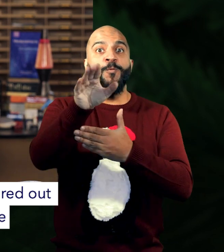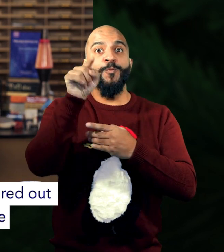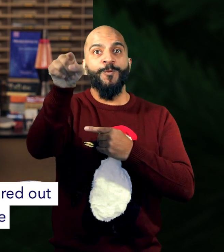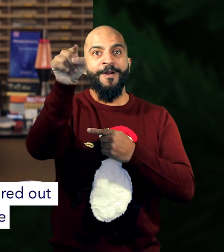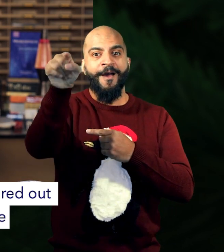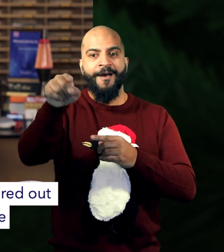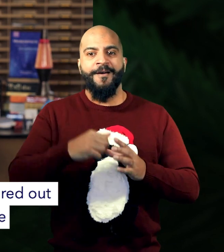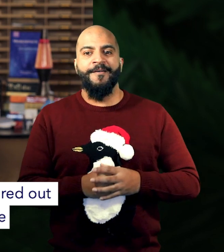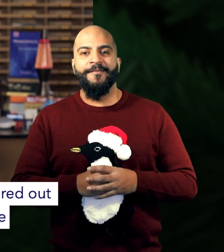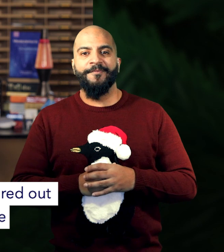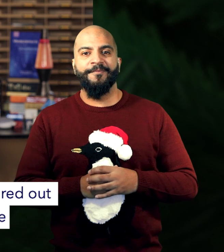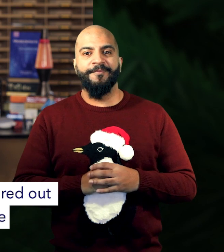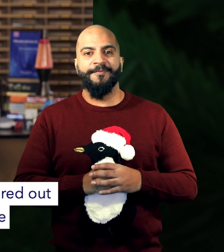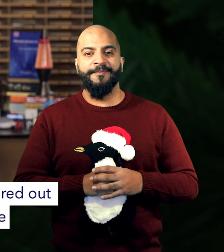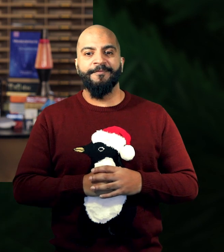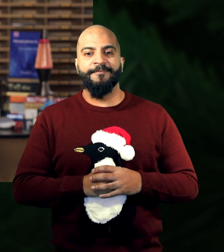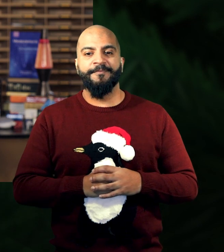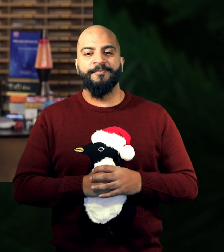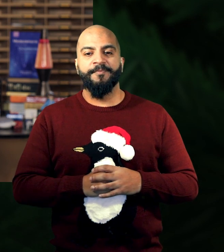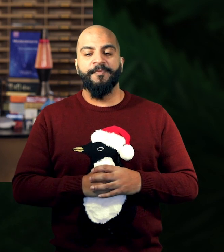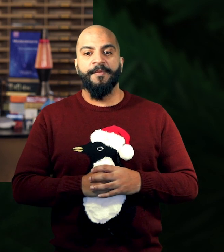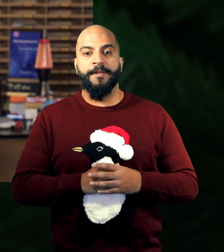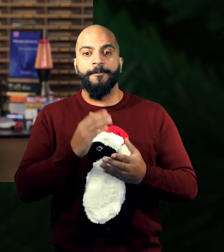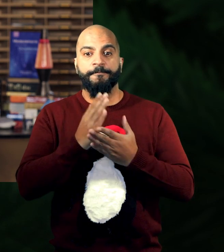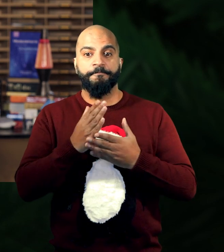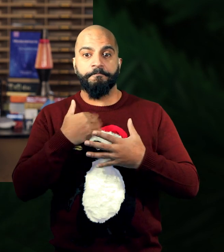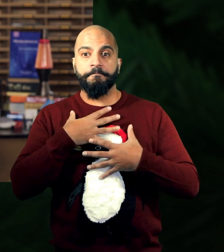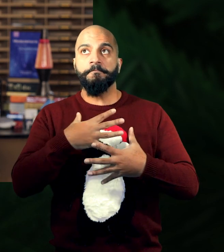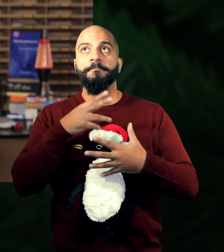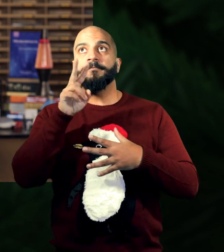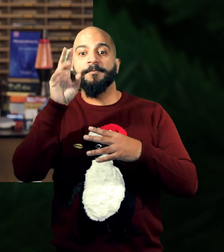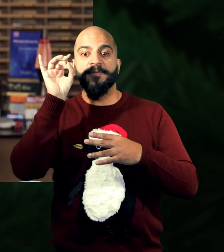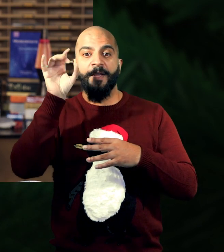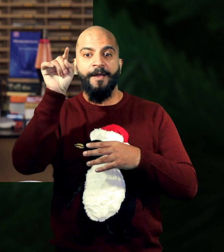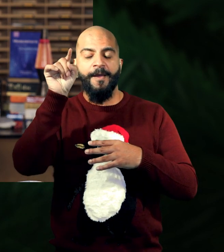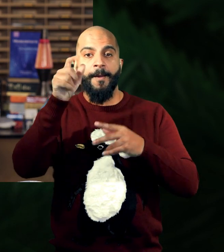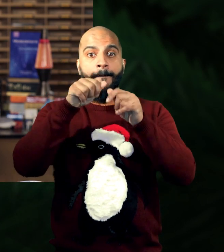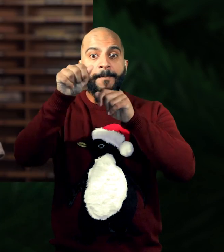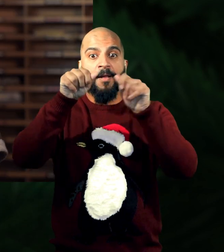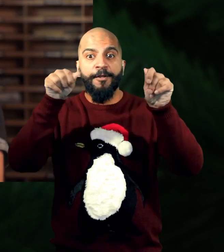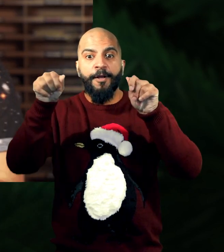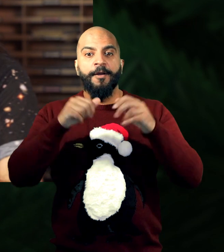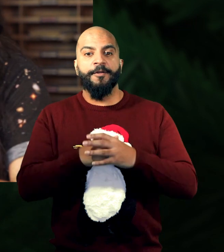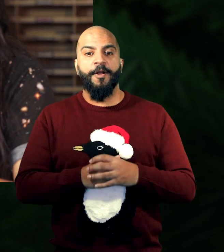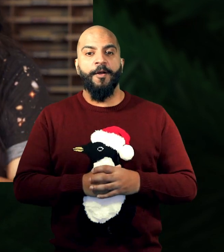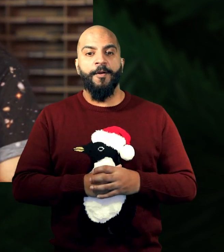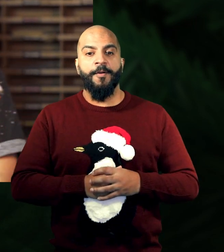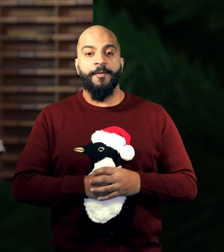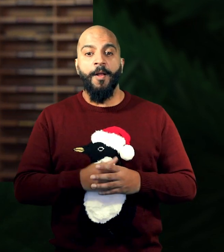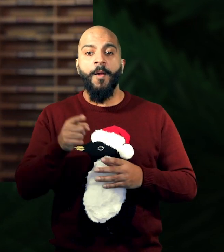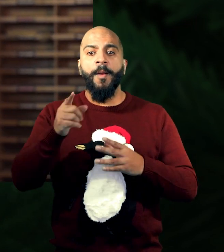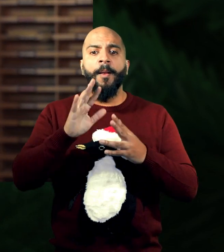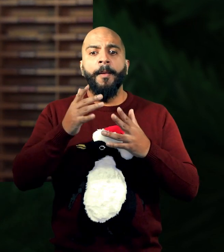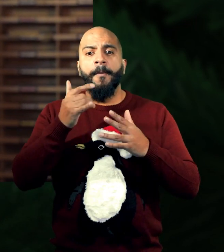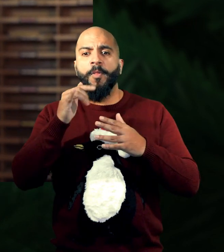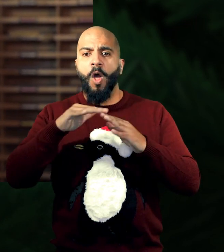happen in the unbelievably distant future just from gazing up at the stars and taking some measurements. In many ways, we're